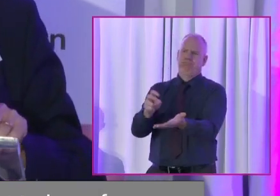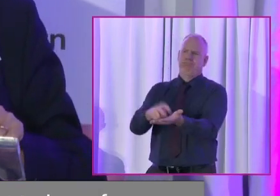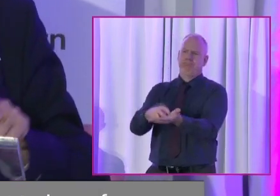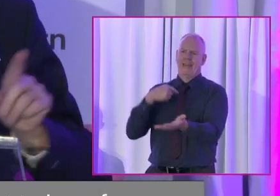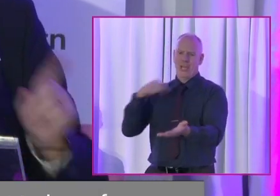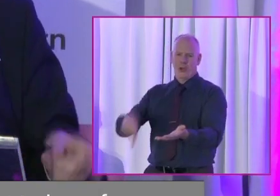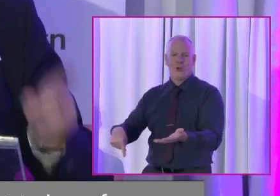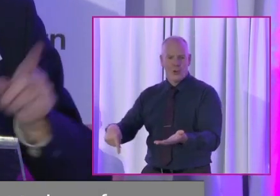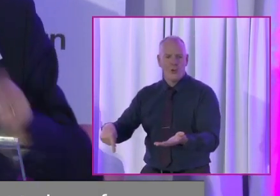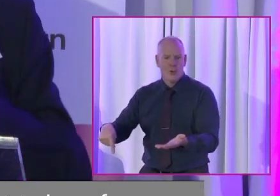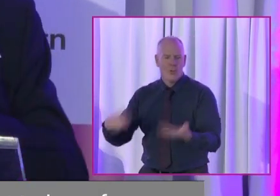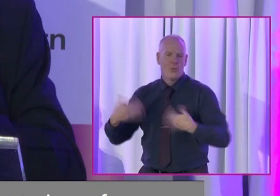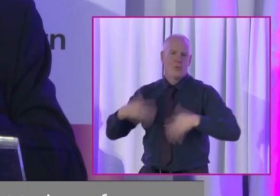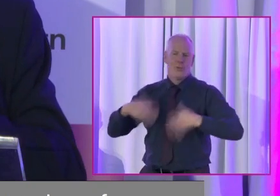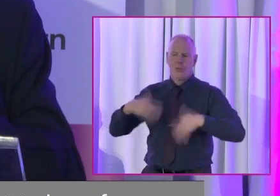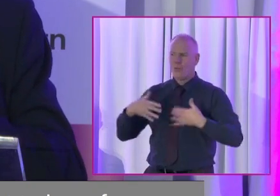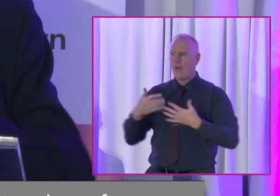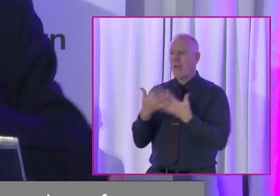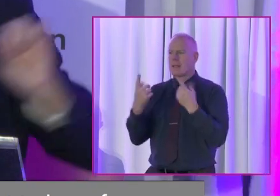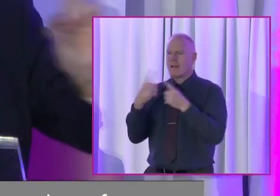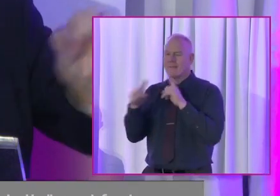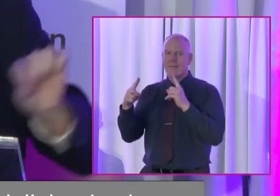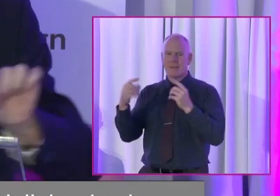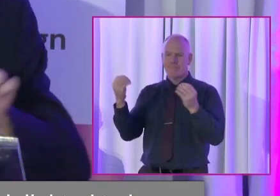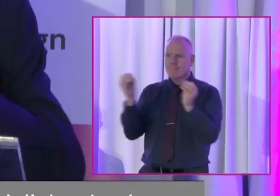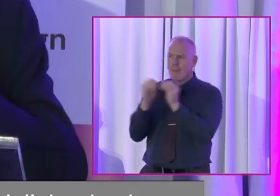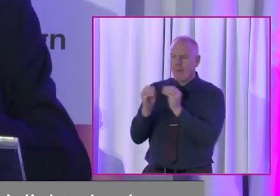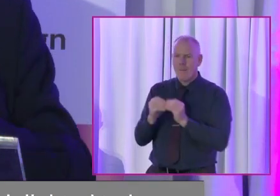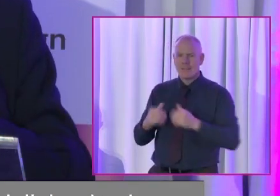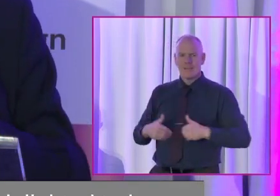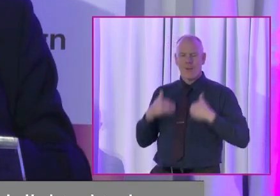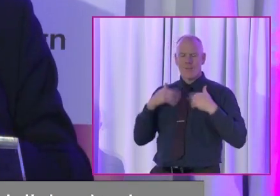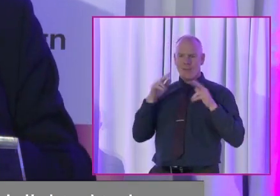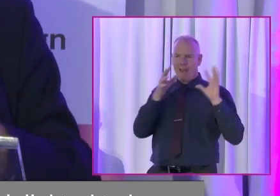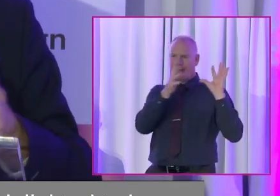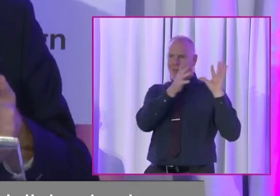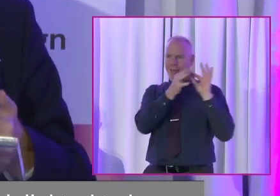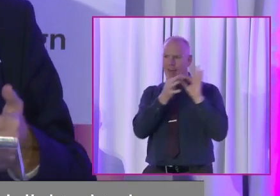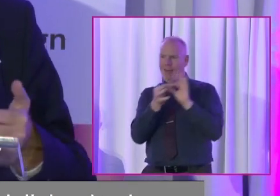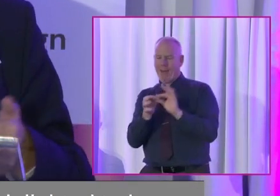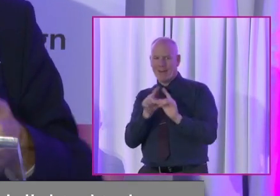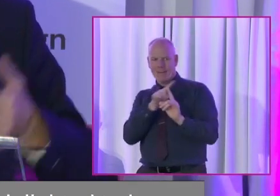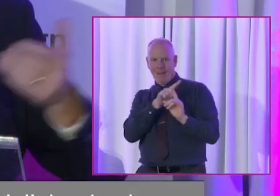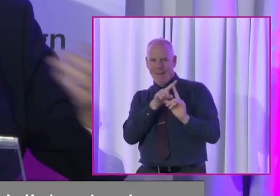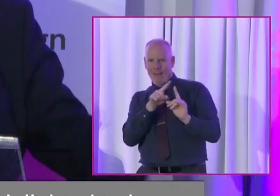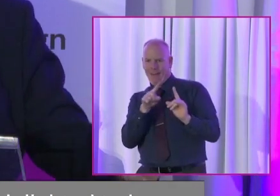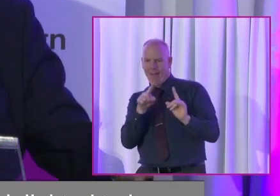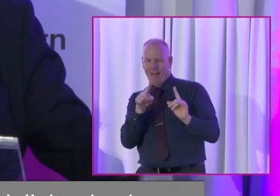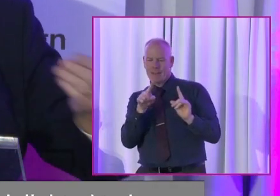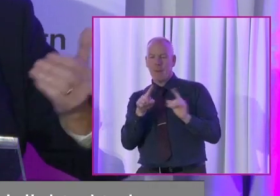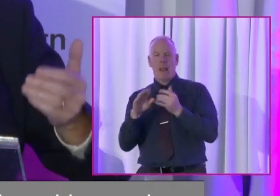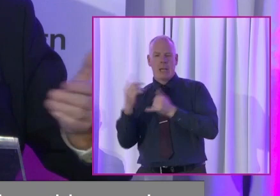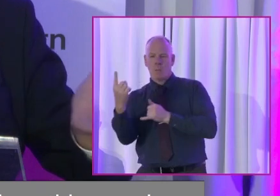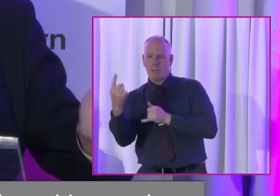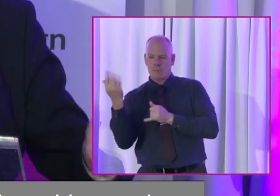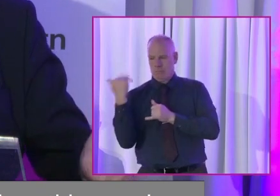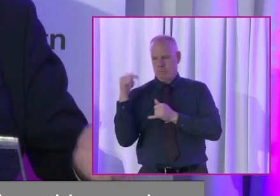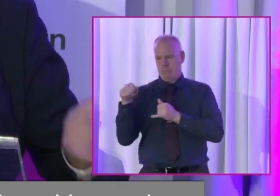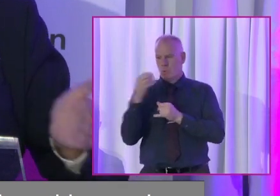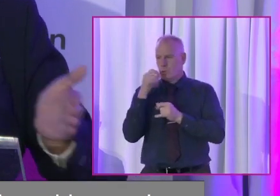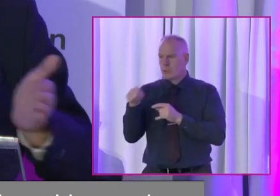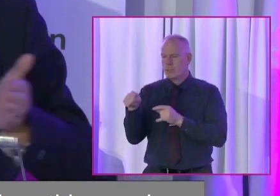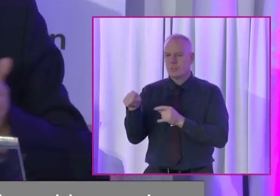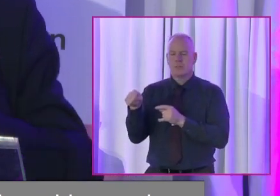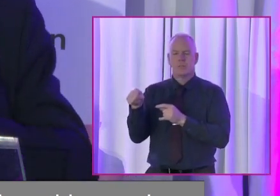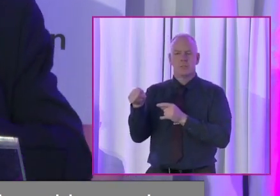to be here. And I think a lot of the different contributions this morning, you can thread through them. And the last one that we've